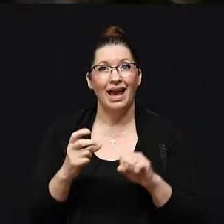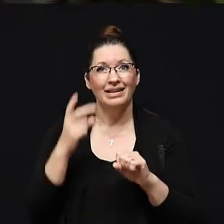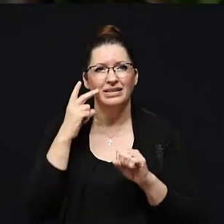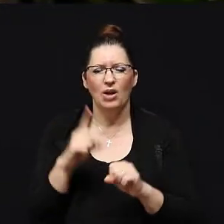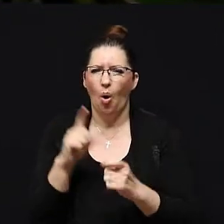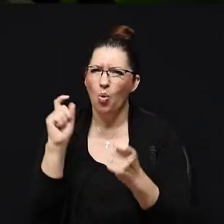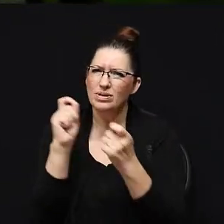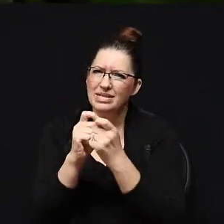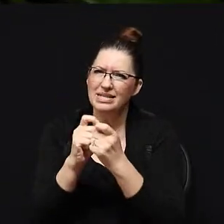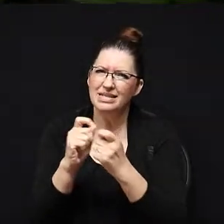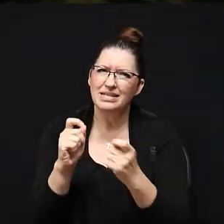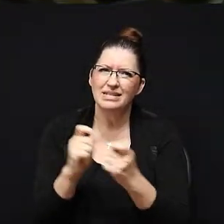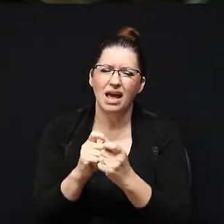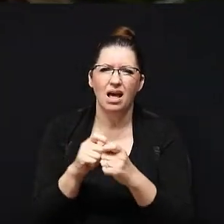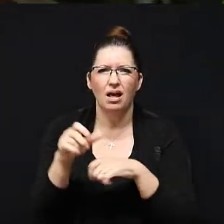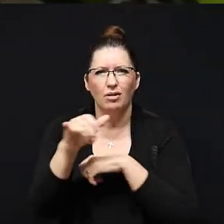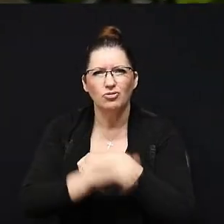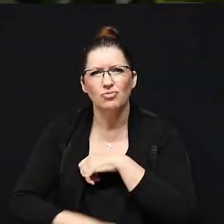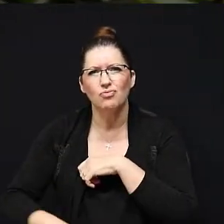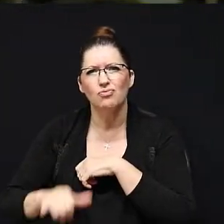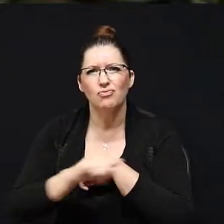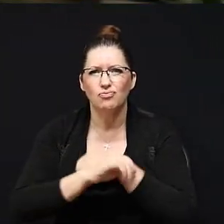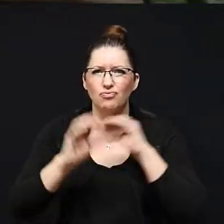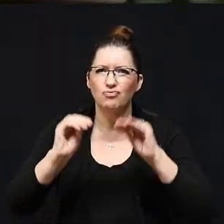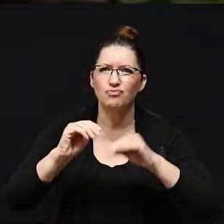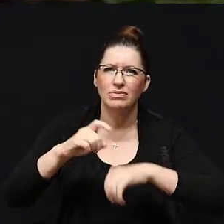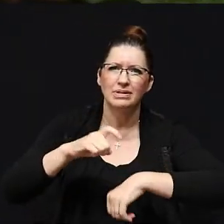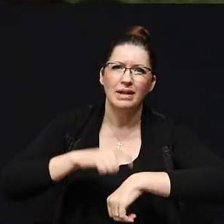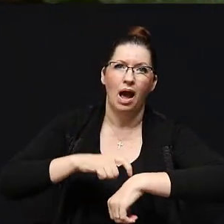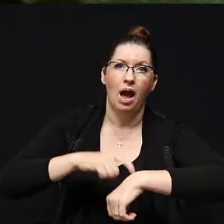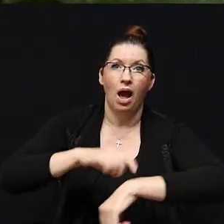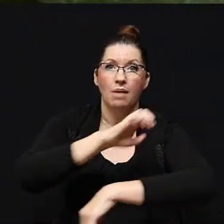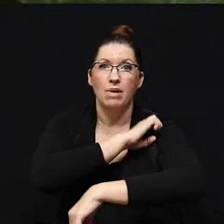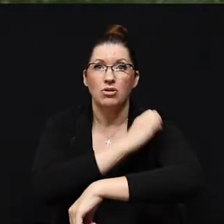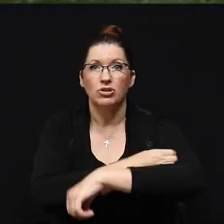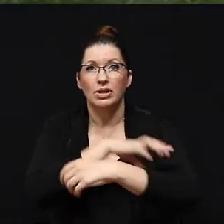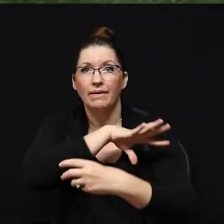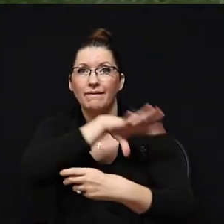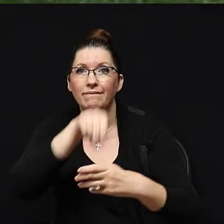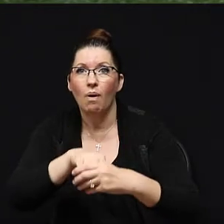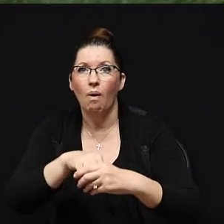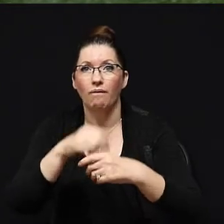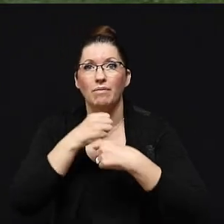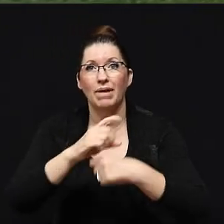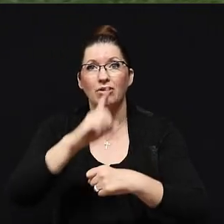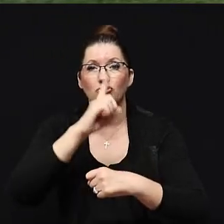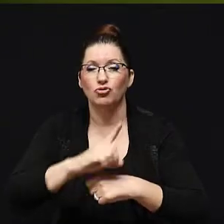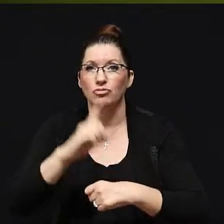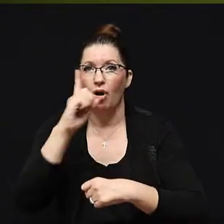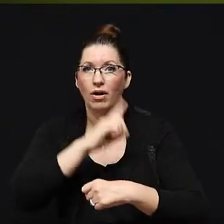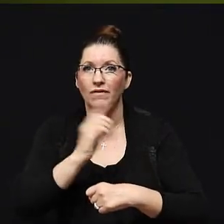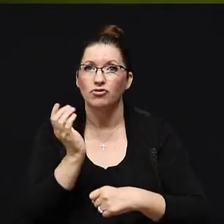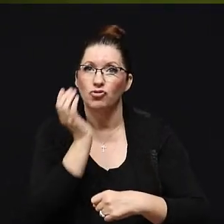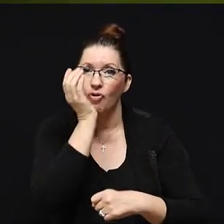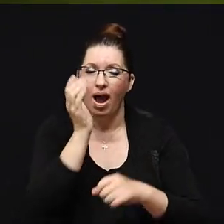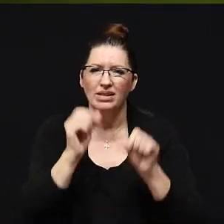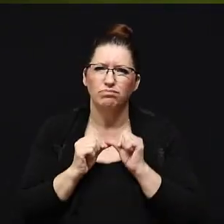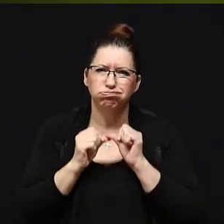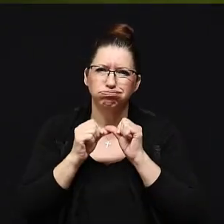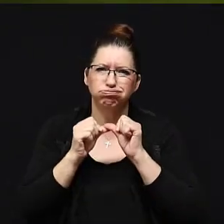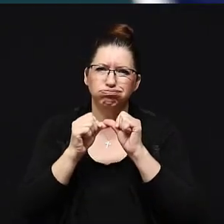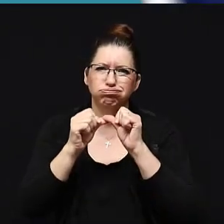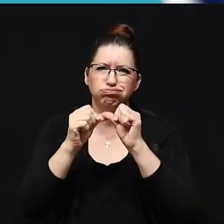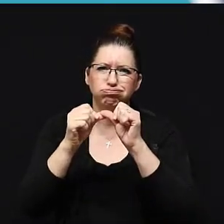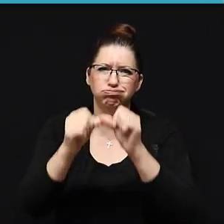that we put into the installation and the amount of time and energy involved in making sure that this artificial grass is going to last for you is